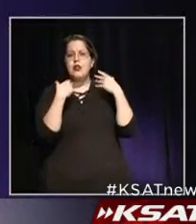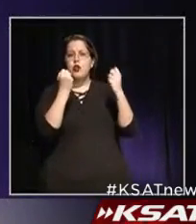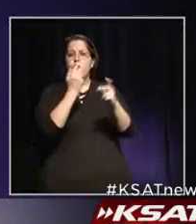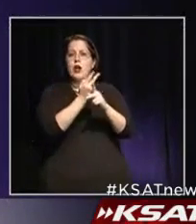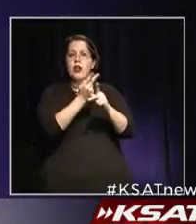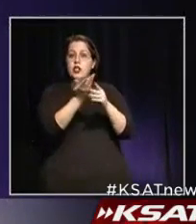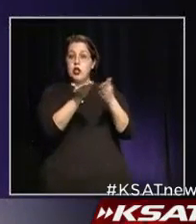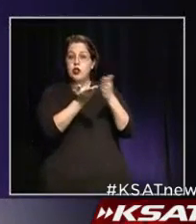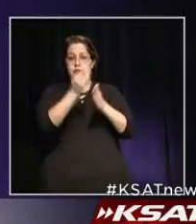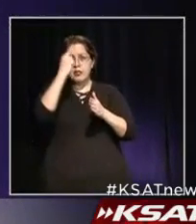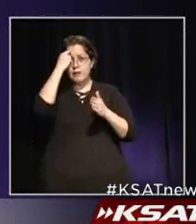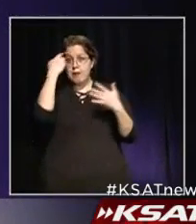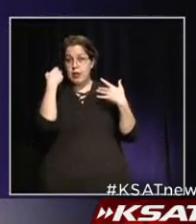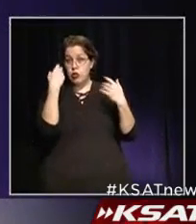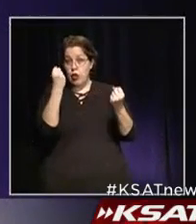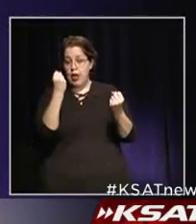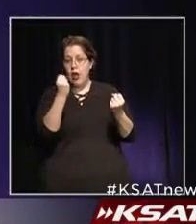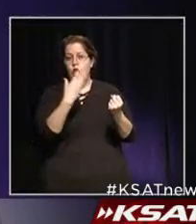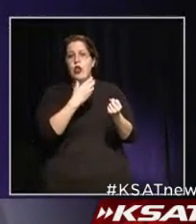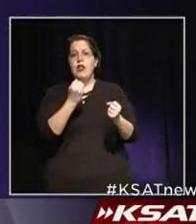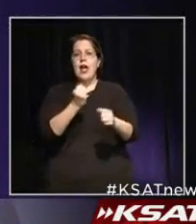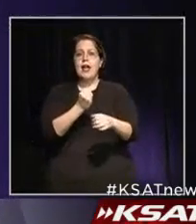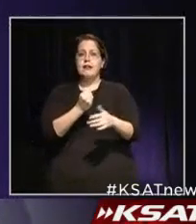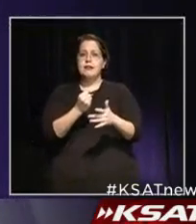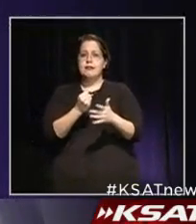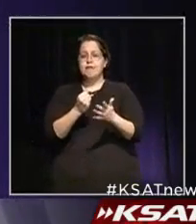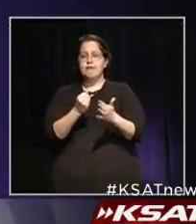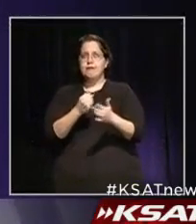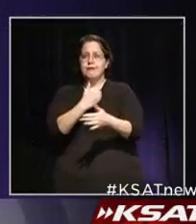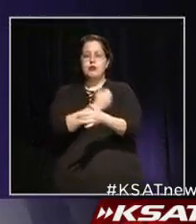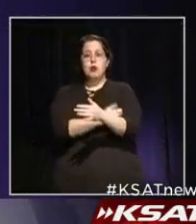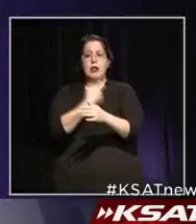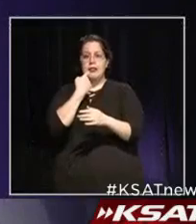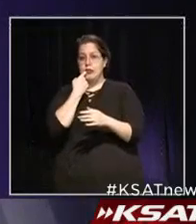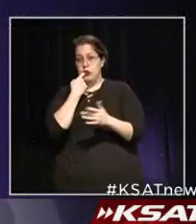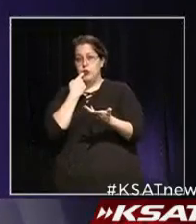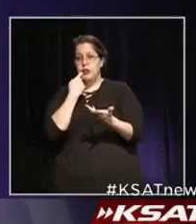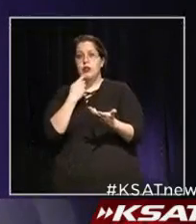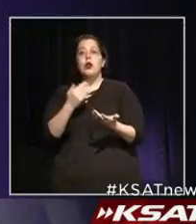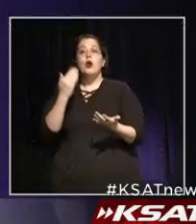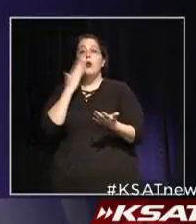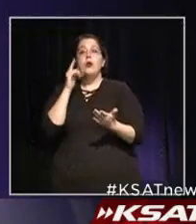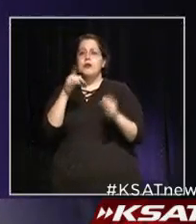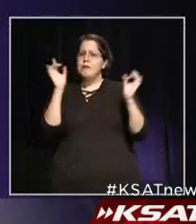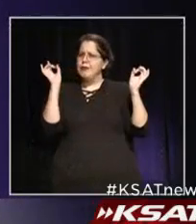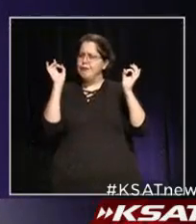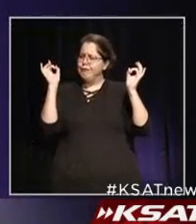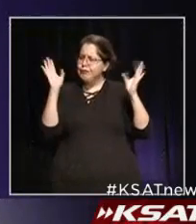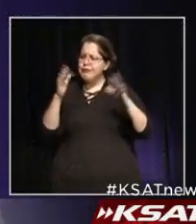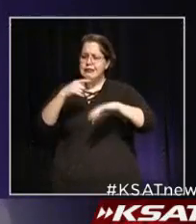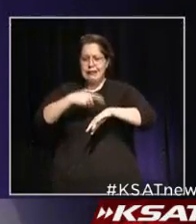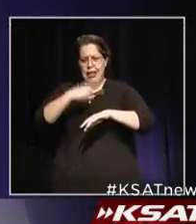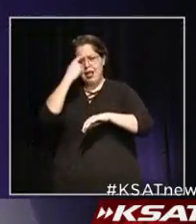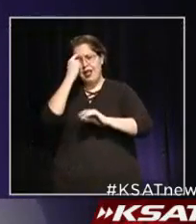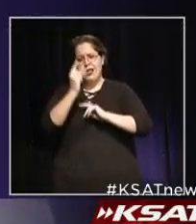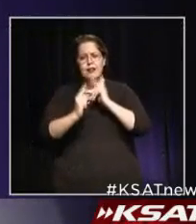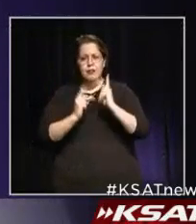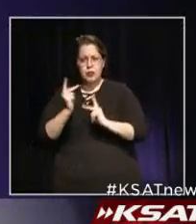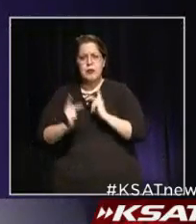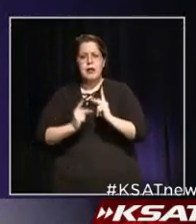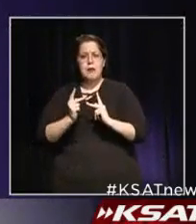for mental health and substance abuse. As you know, this has been a traumatic period of time for people, and